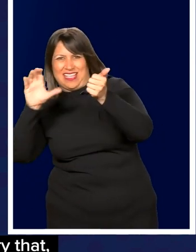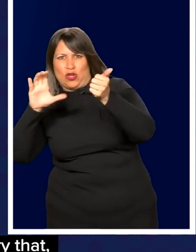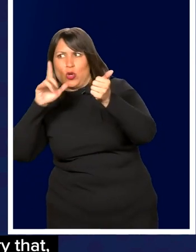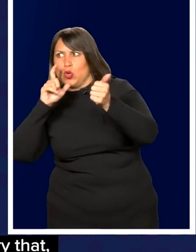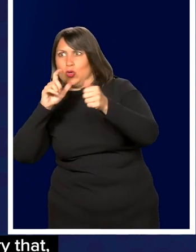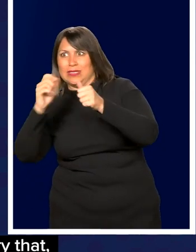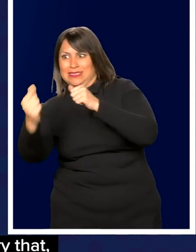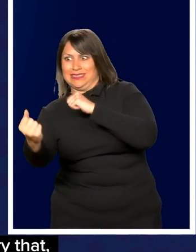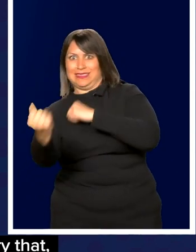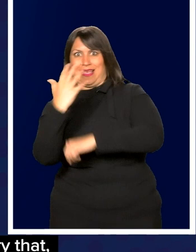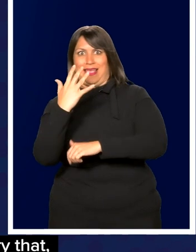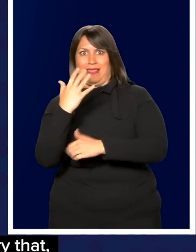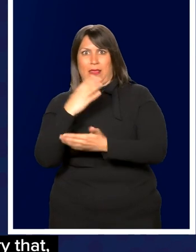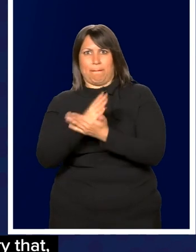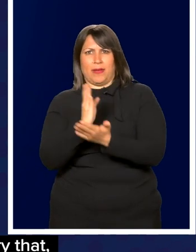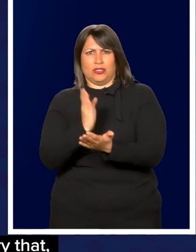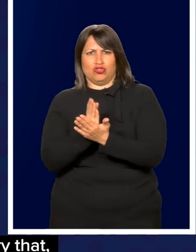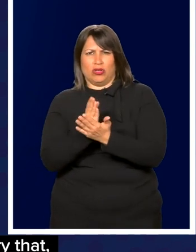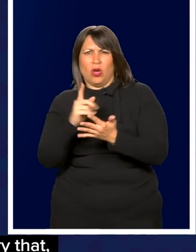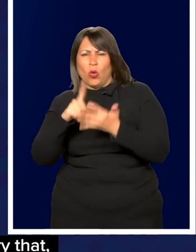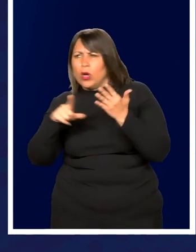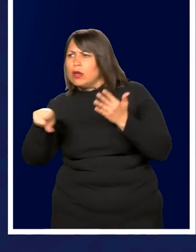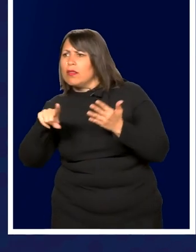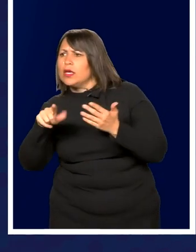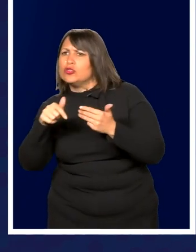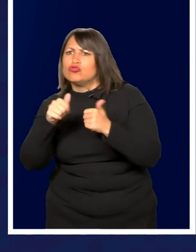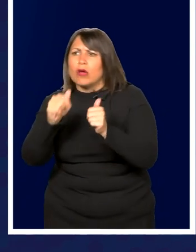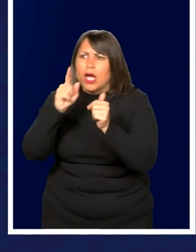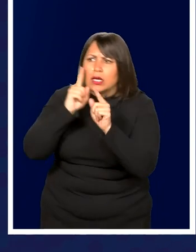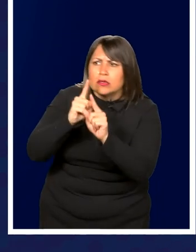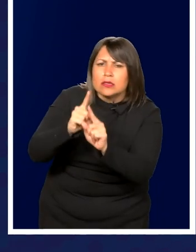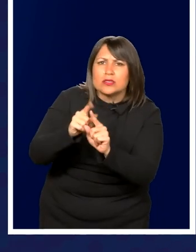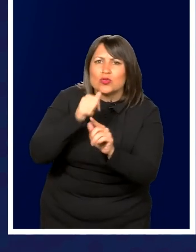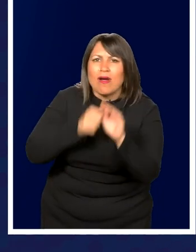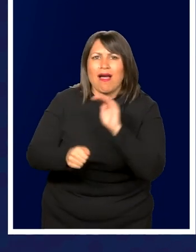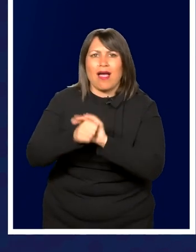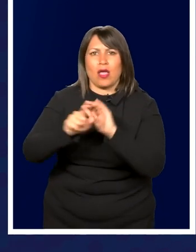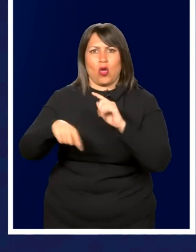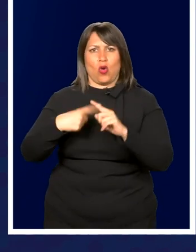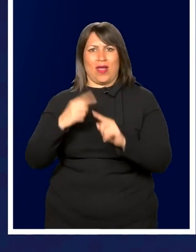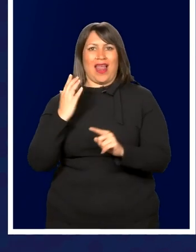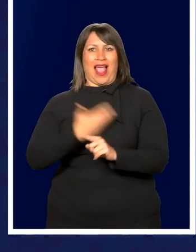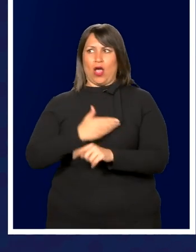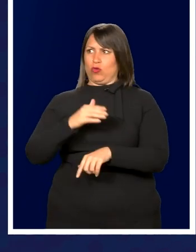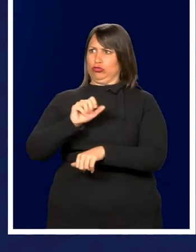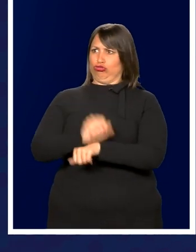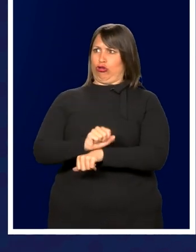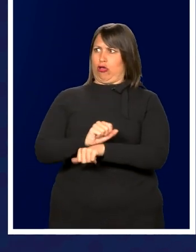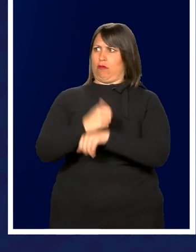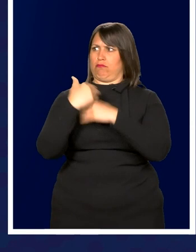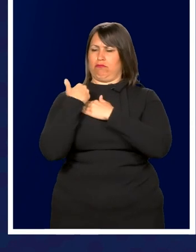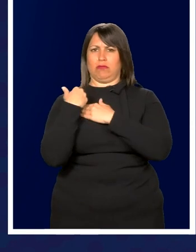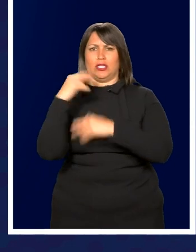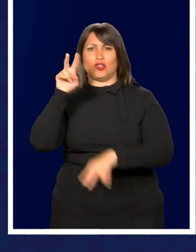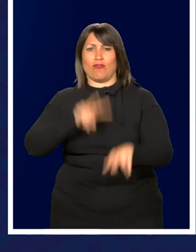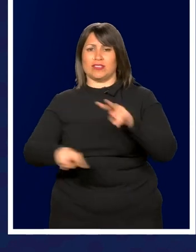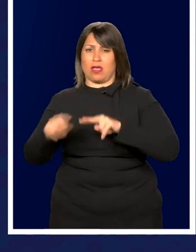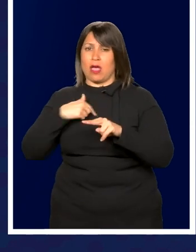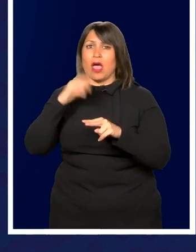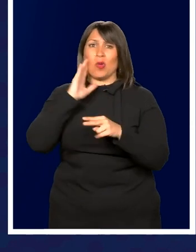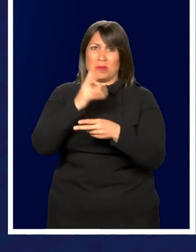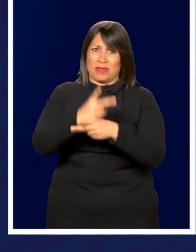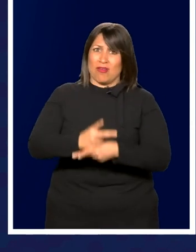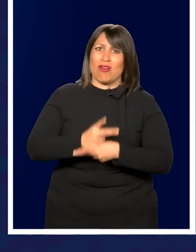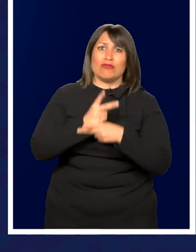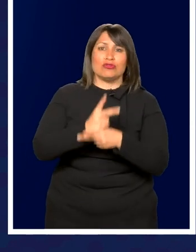that send that budget to us. What are they, what are they, what to hide when our job is oversight? So I'm going to be very,